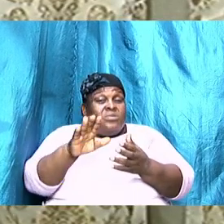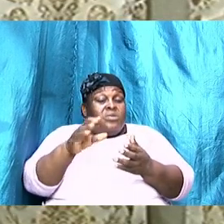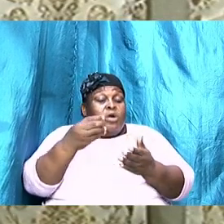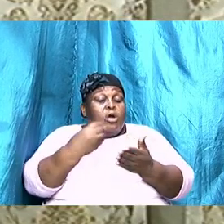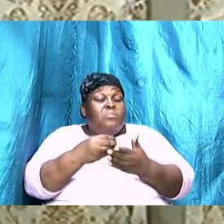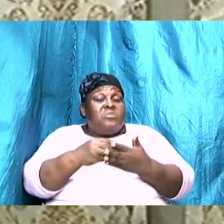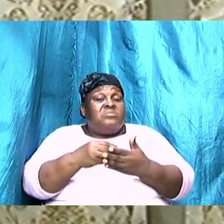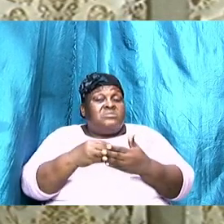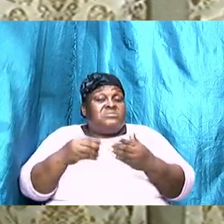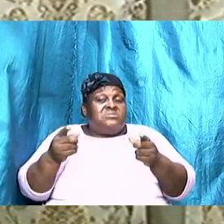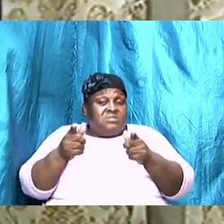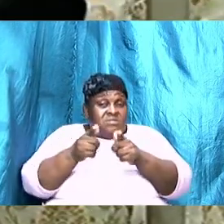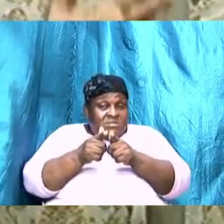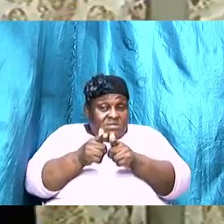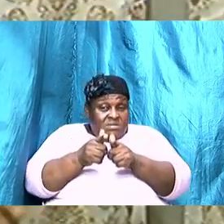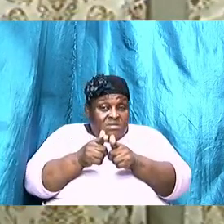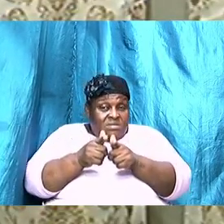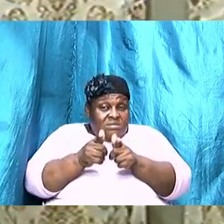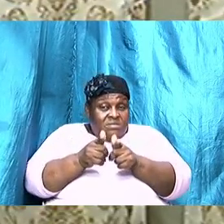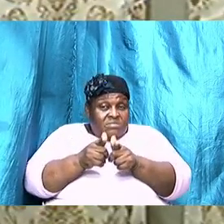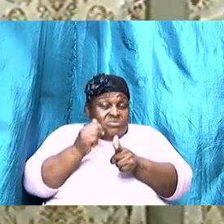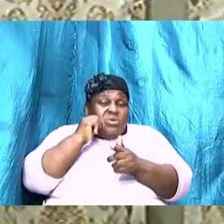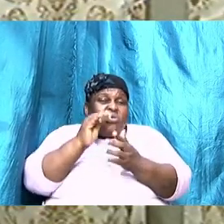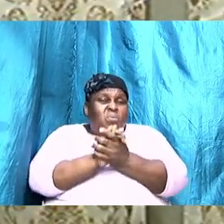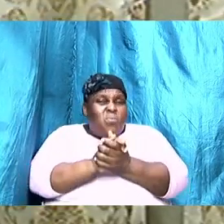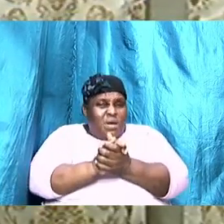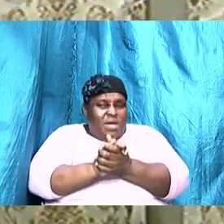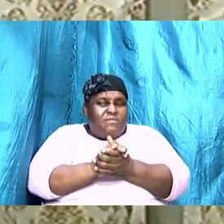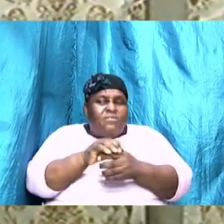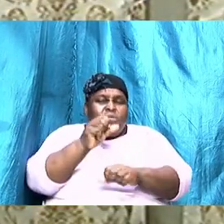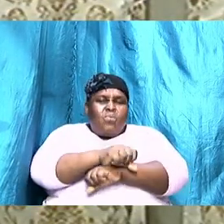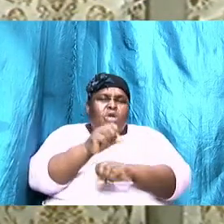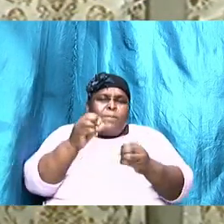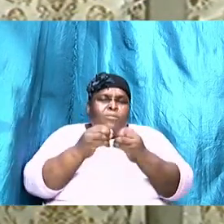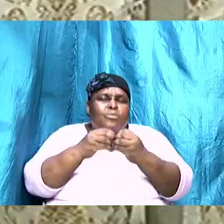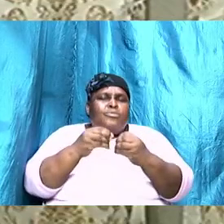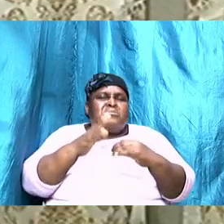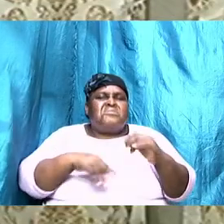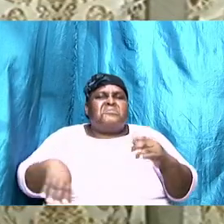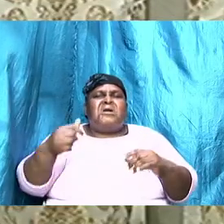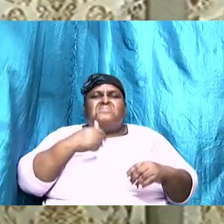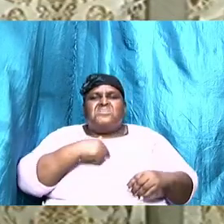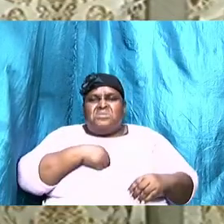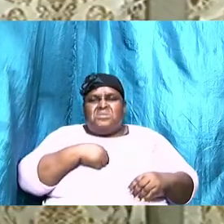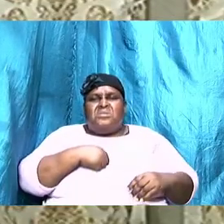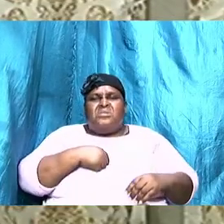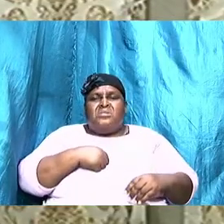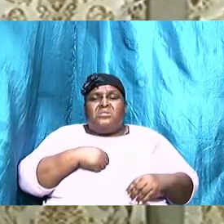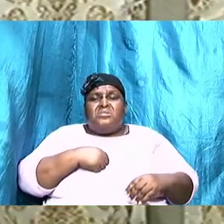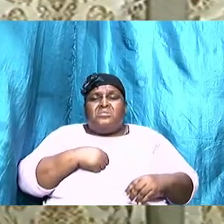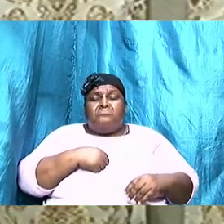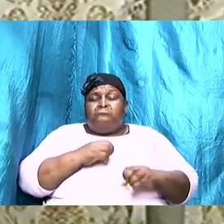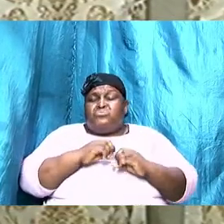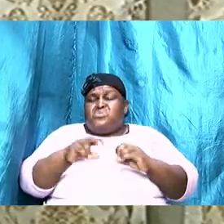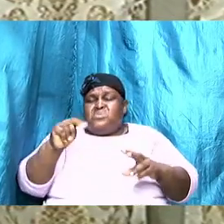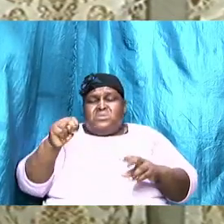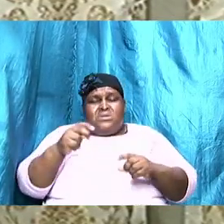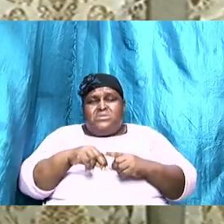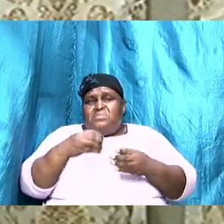in comparison to your wife so she earned more than me and she earned ten times more than me I don't need to buy her nothing yes you do